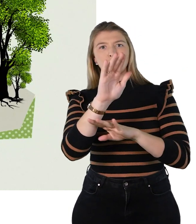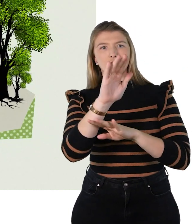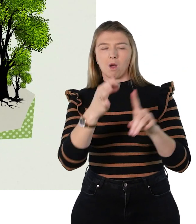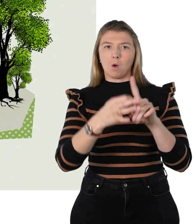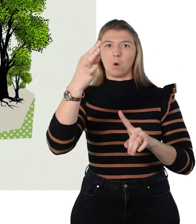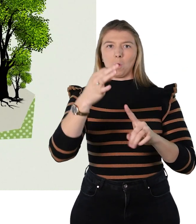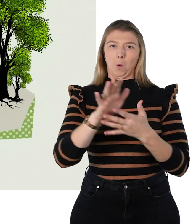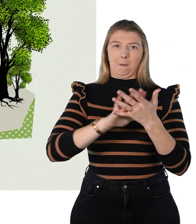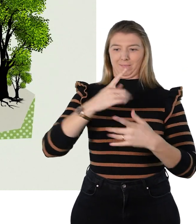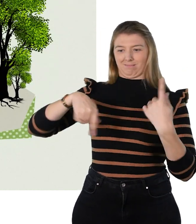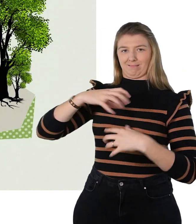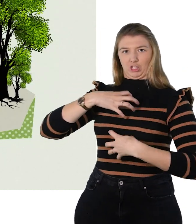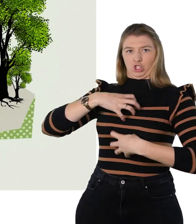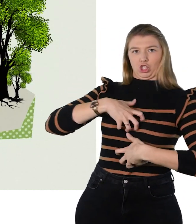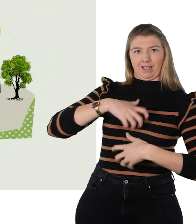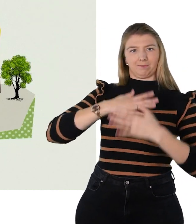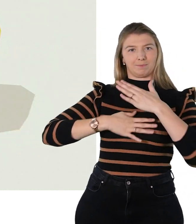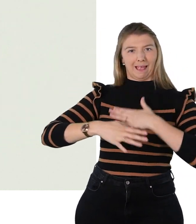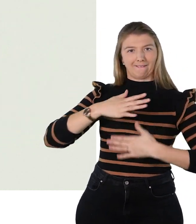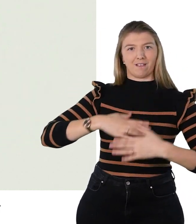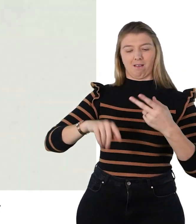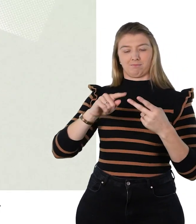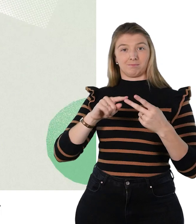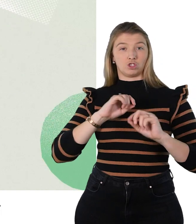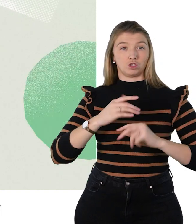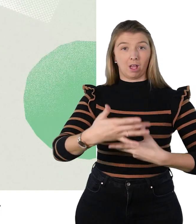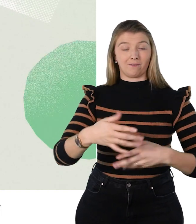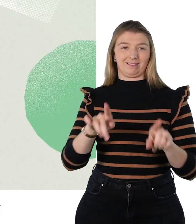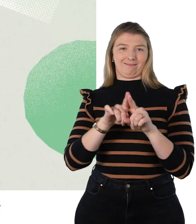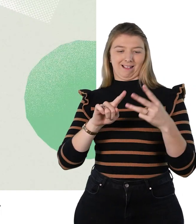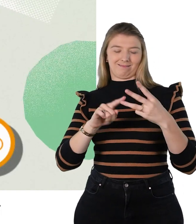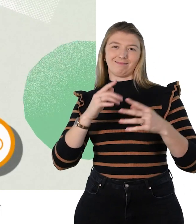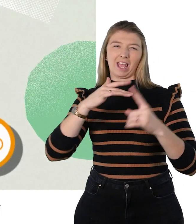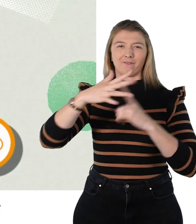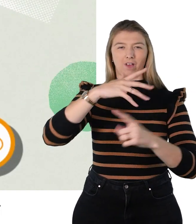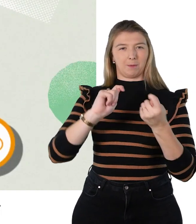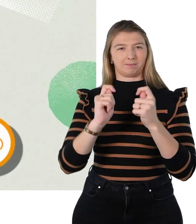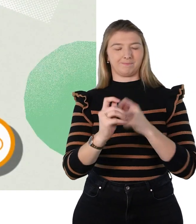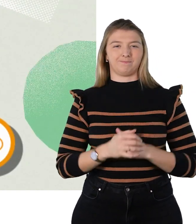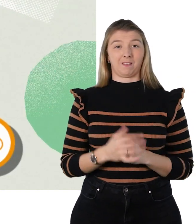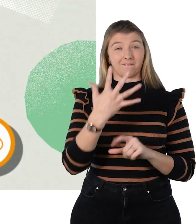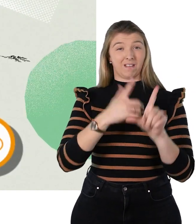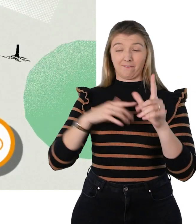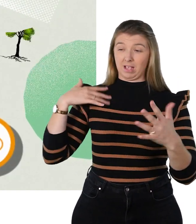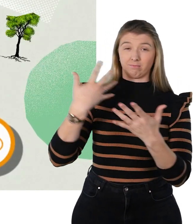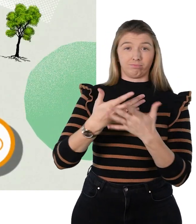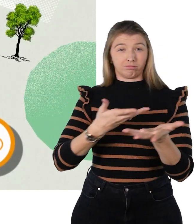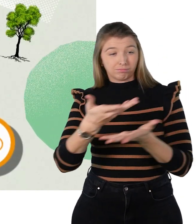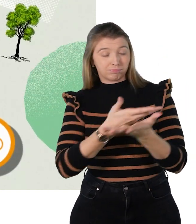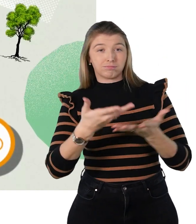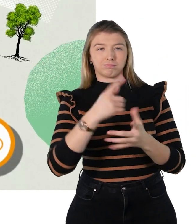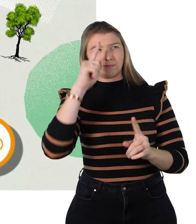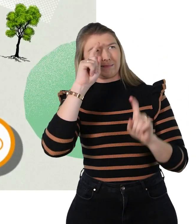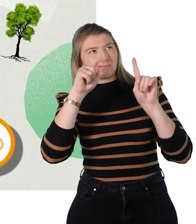behaviour, our services and our environment. We have been talking with our community for the last five years and have developed initiatives